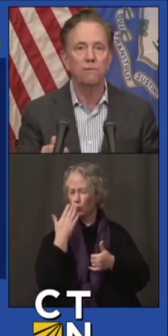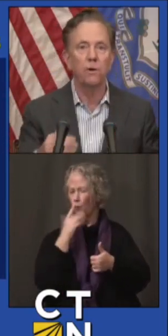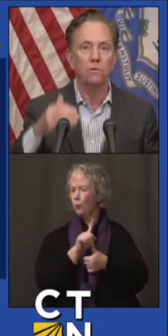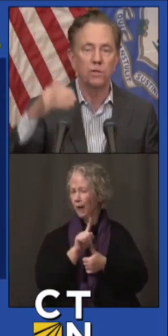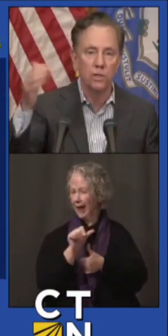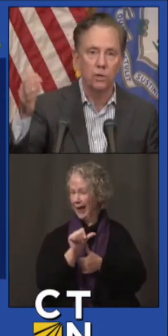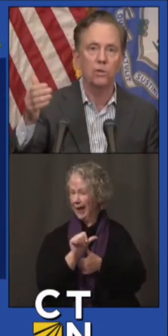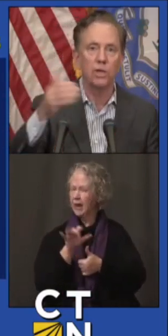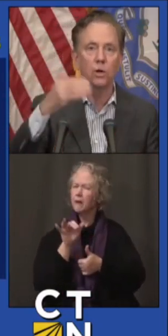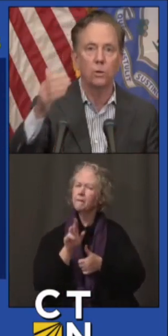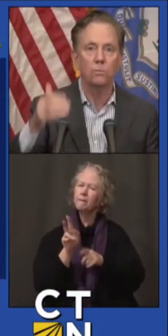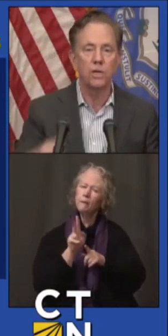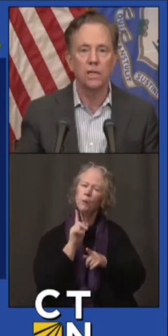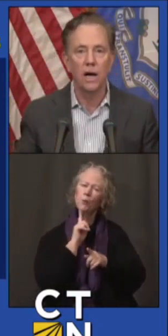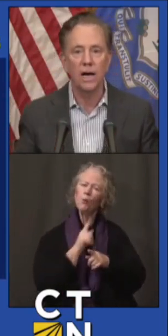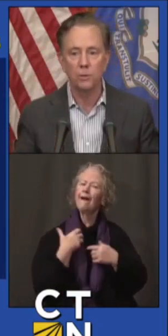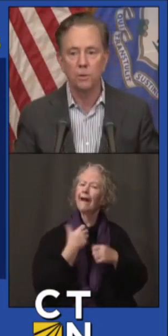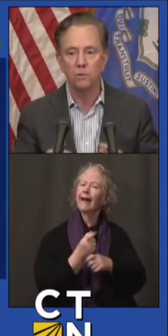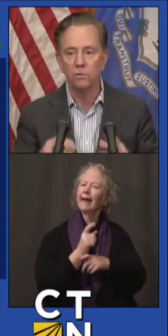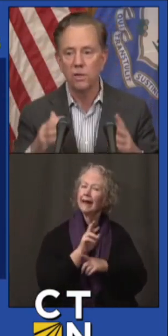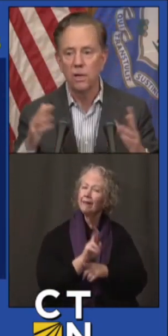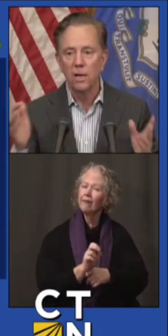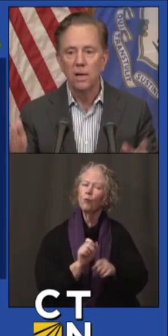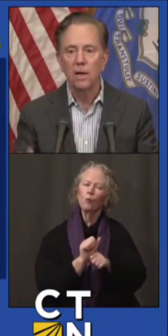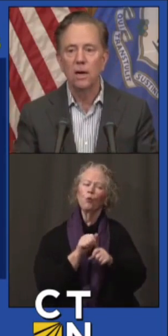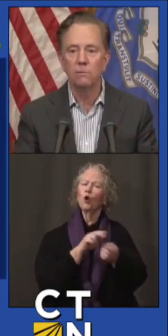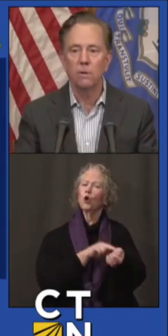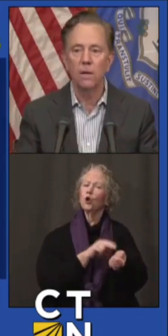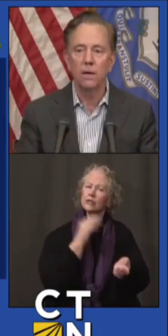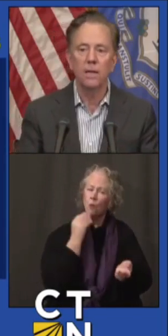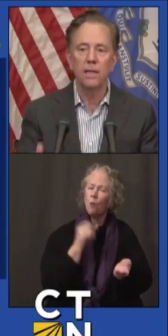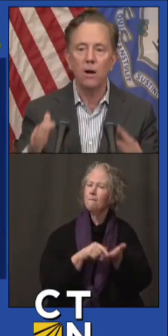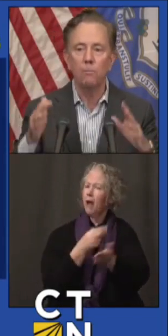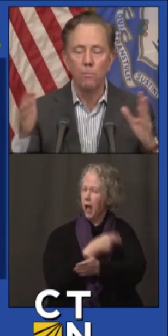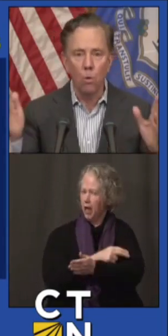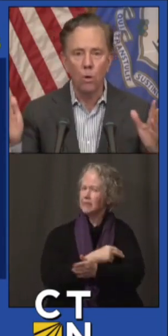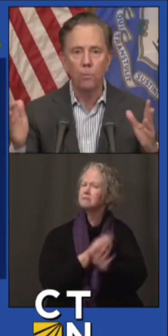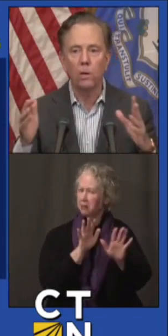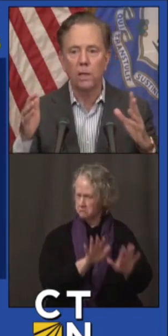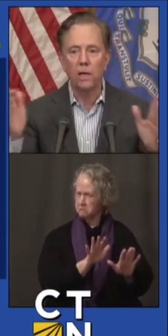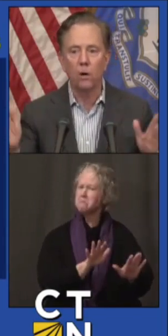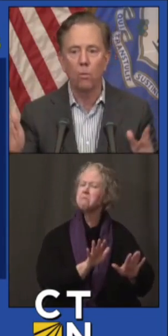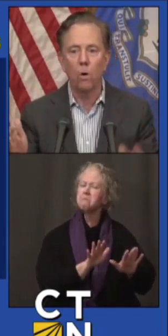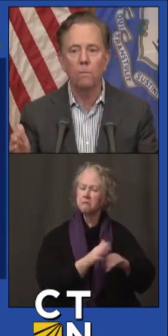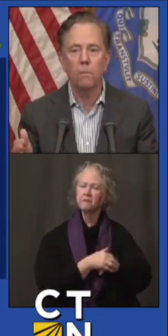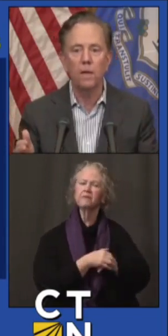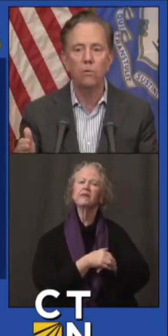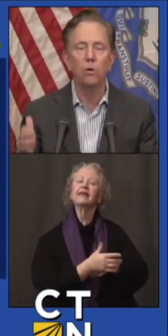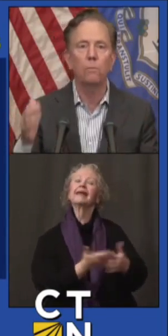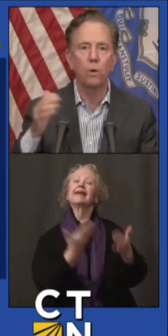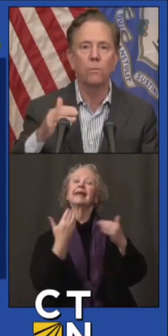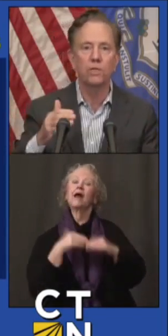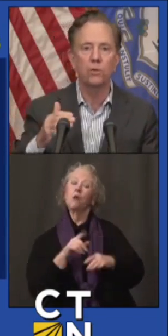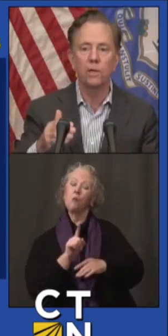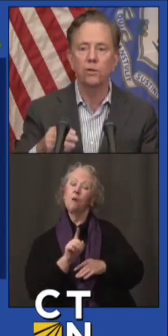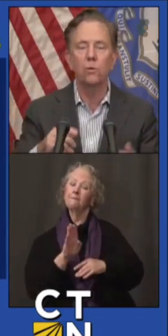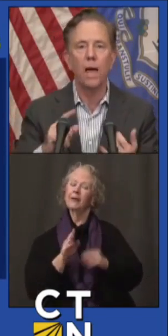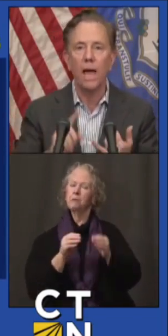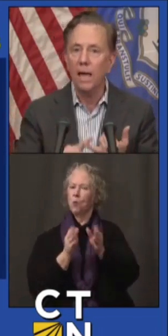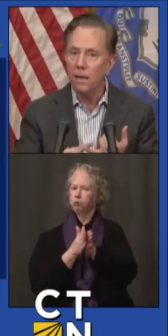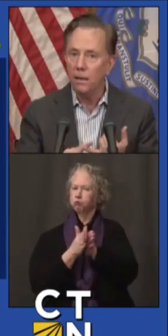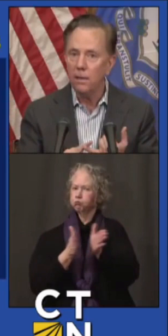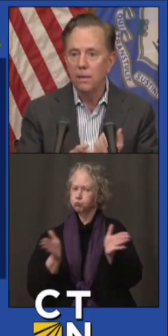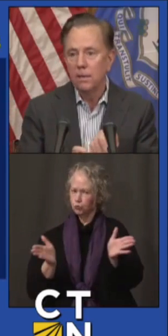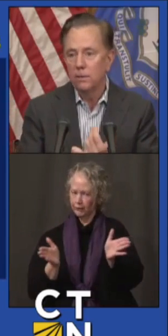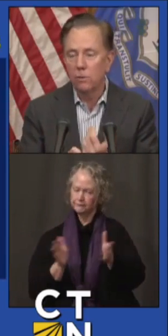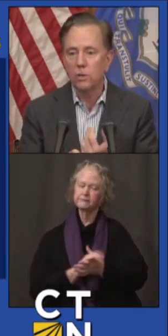folks in the nursing homes and the hospitals. And now more broadly, our 1B group, what are we trying to do?